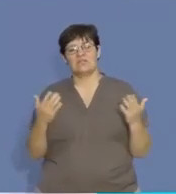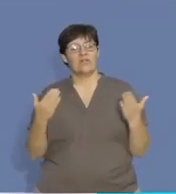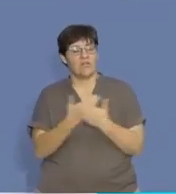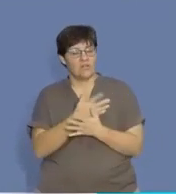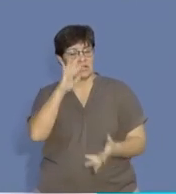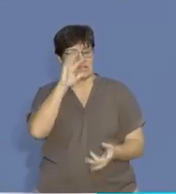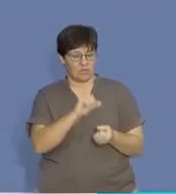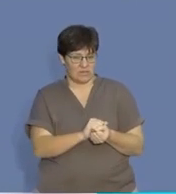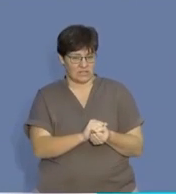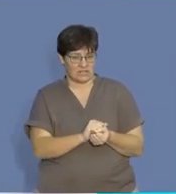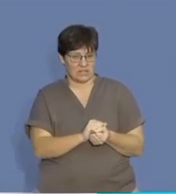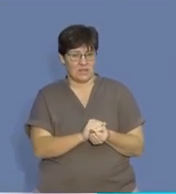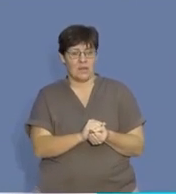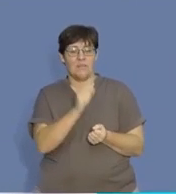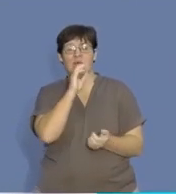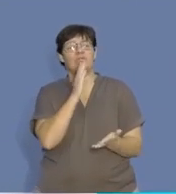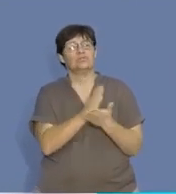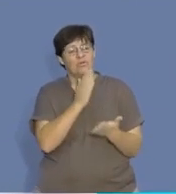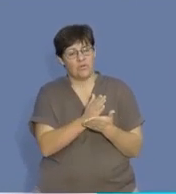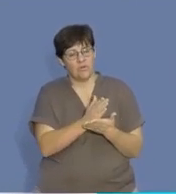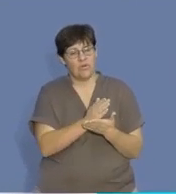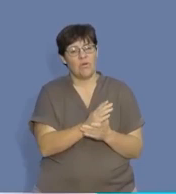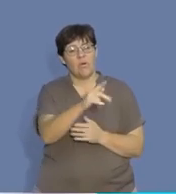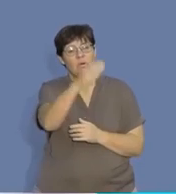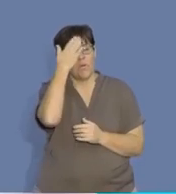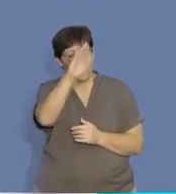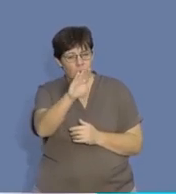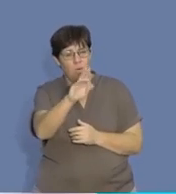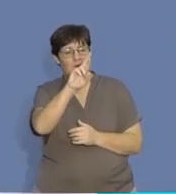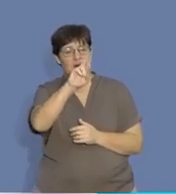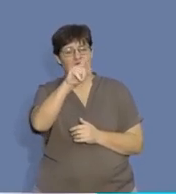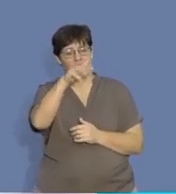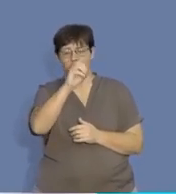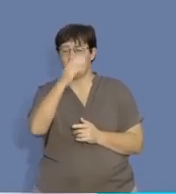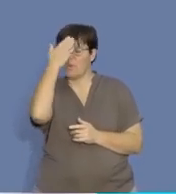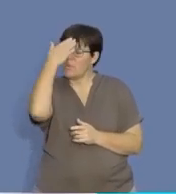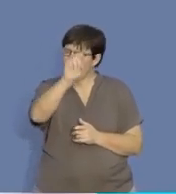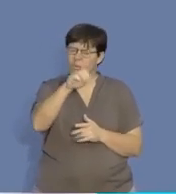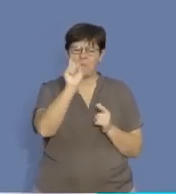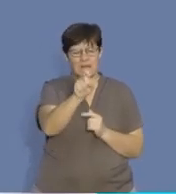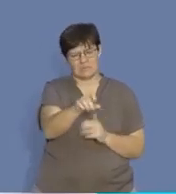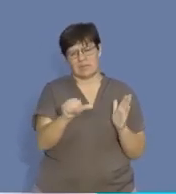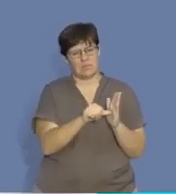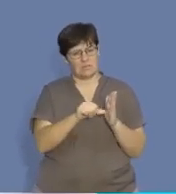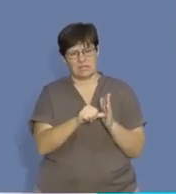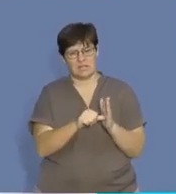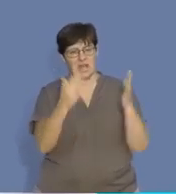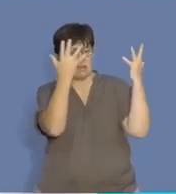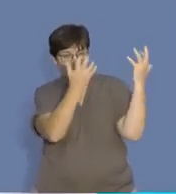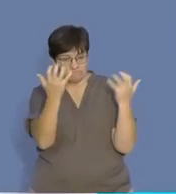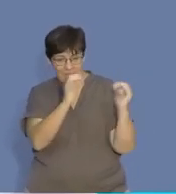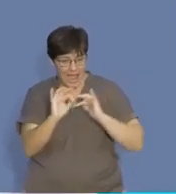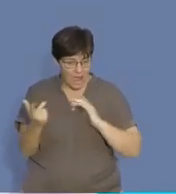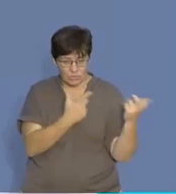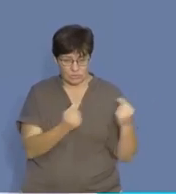just very quickly to summarize, please make sure guys, you know your ratios. Very, very important that you